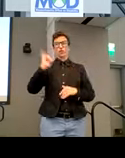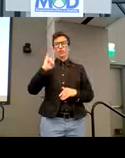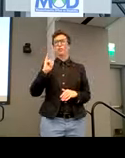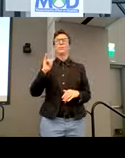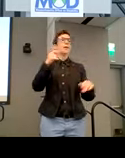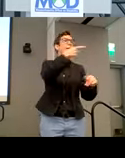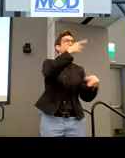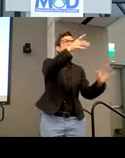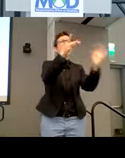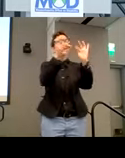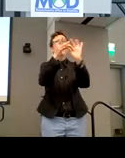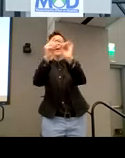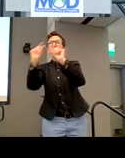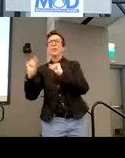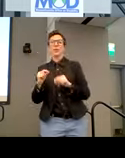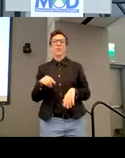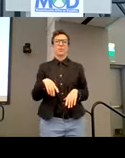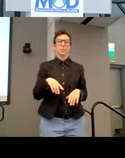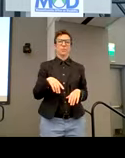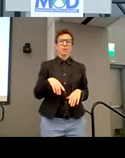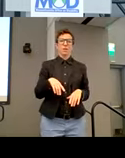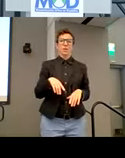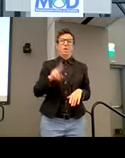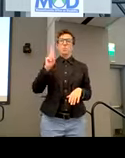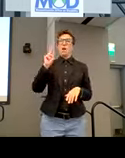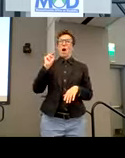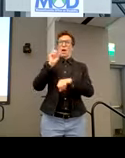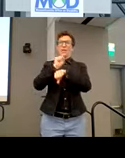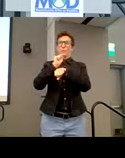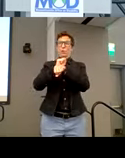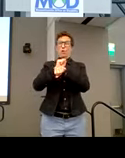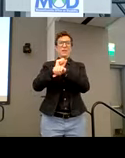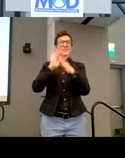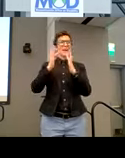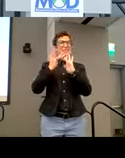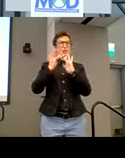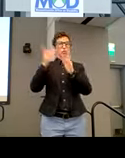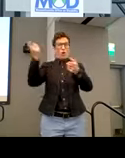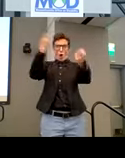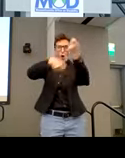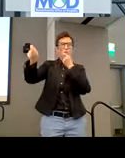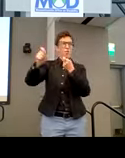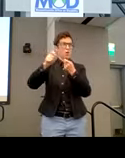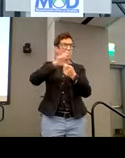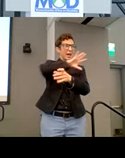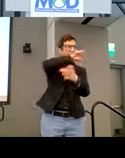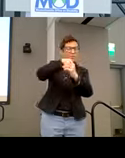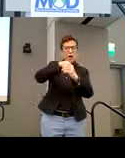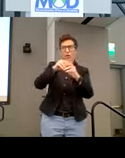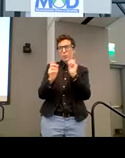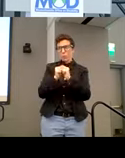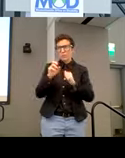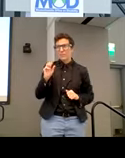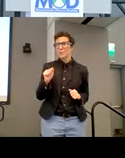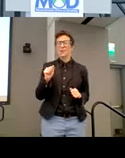bit about that. The unemployment insurance digital overhaul that the state is doing has involved people with disabilities in a very deep way